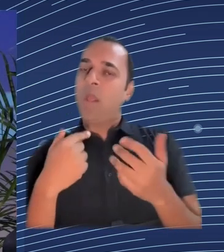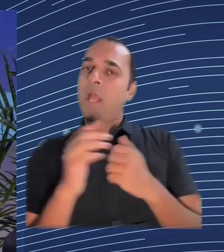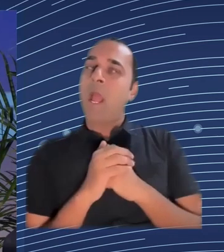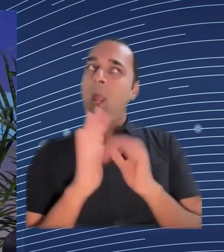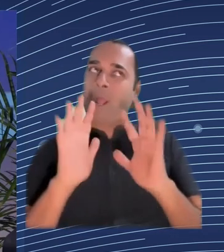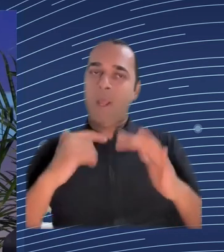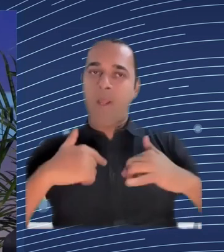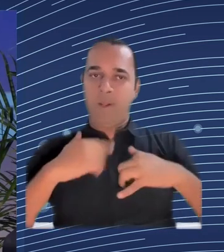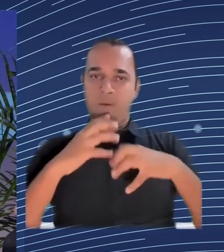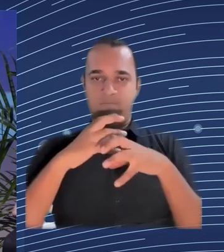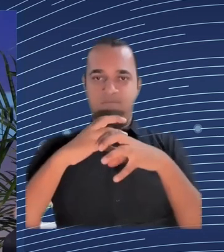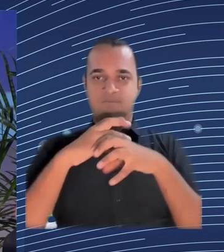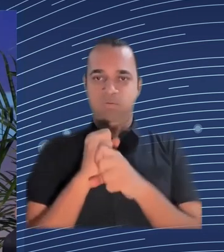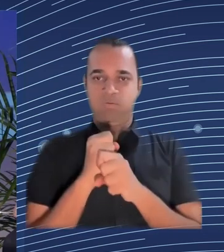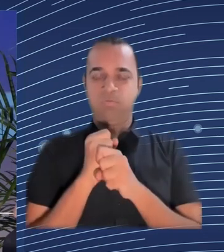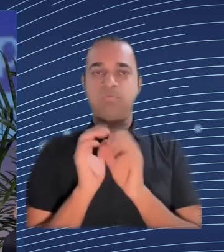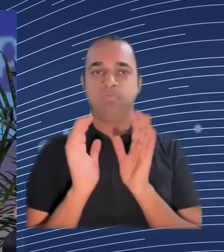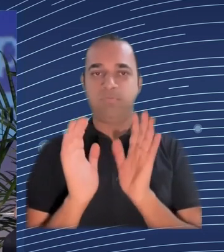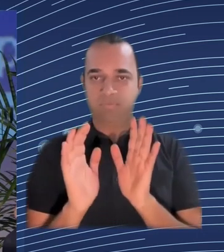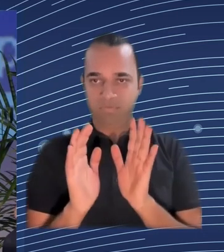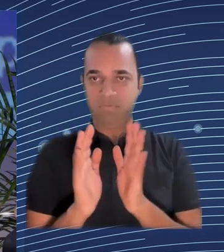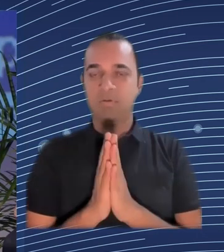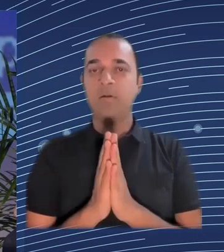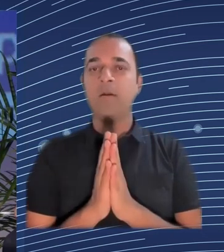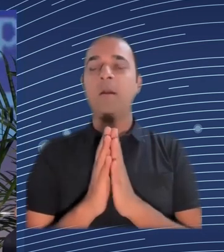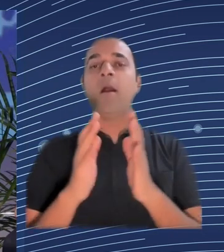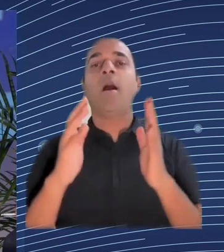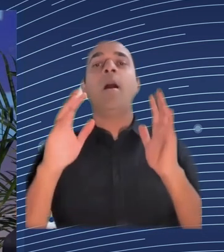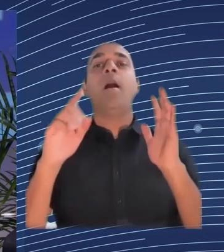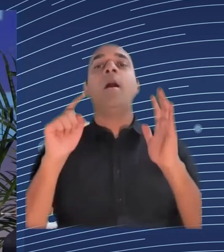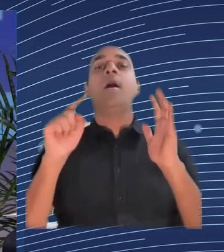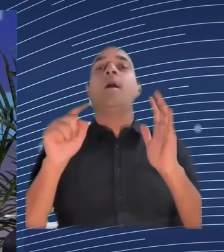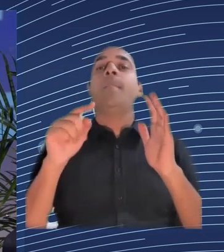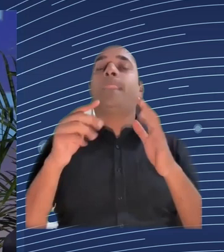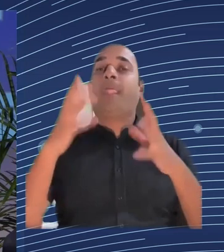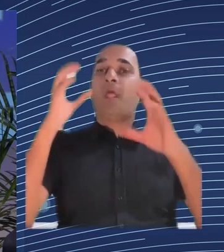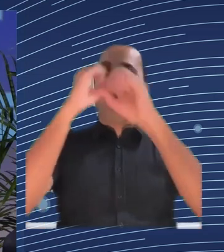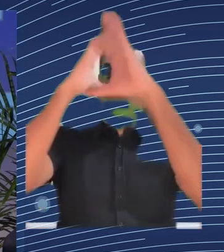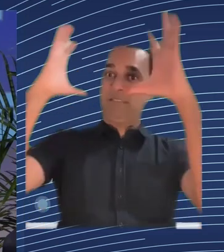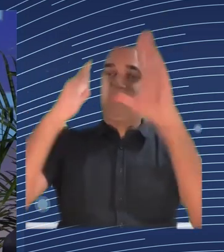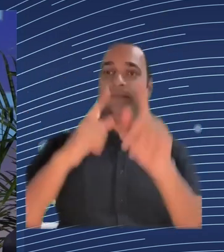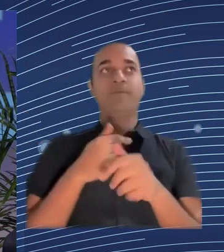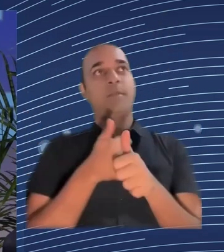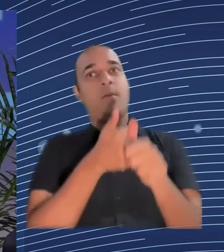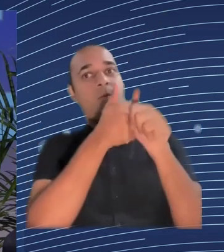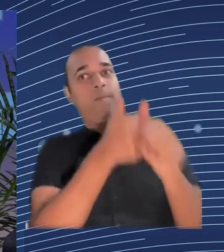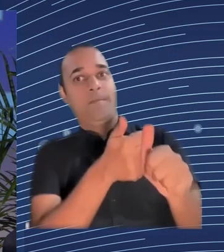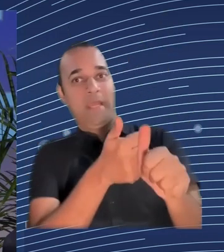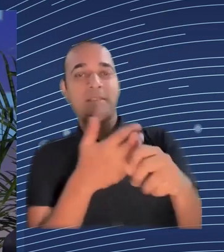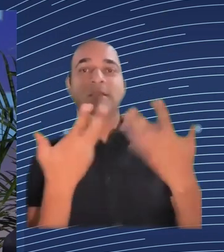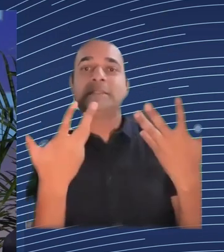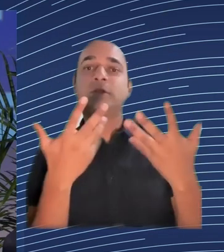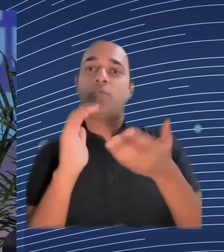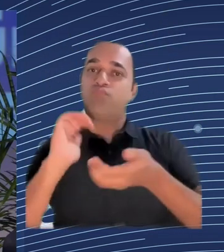example of actually how consent has been turned on its head is Uber now sort of inviting workers to register